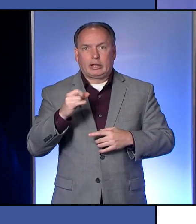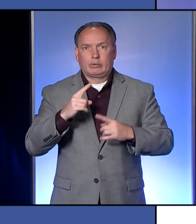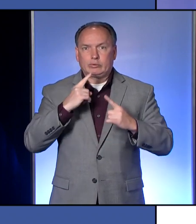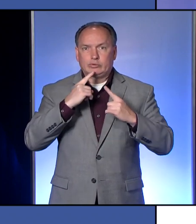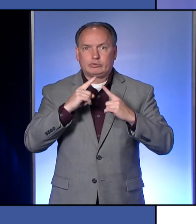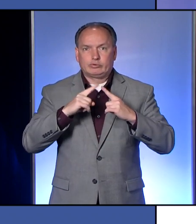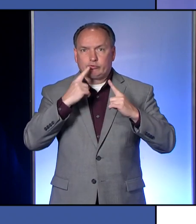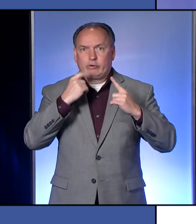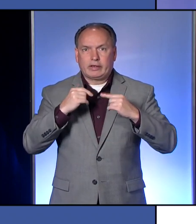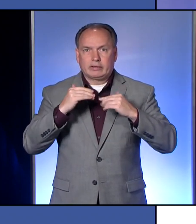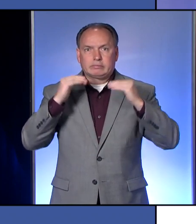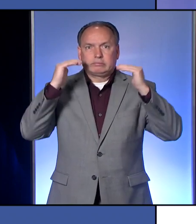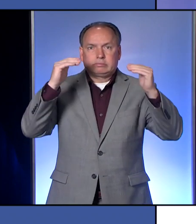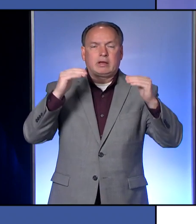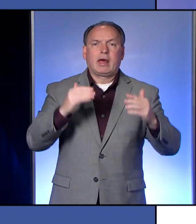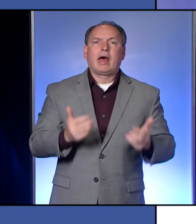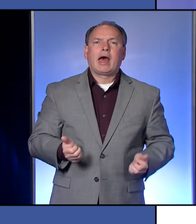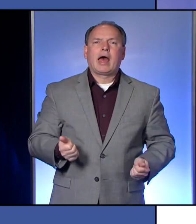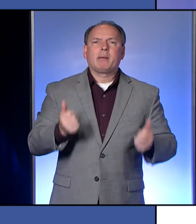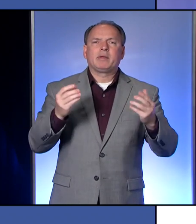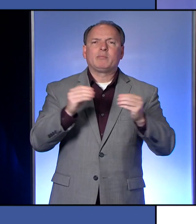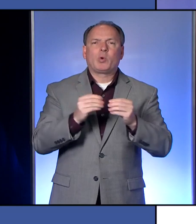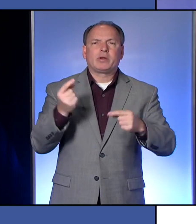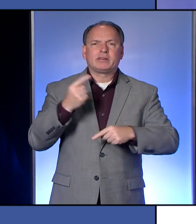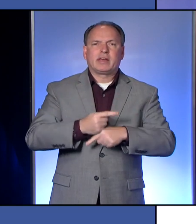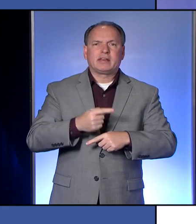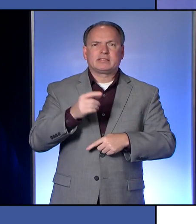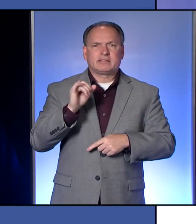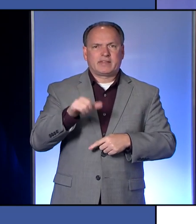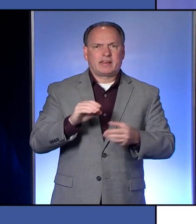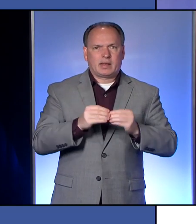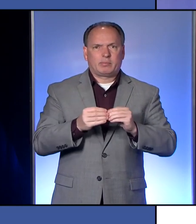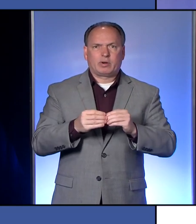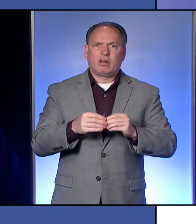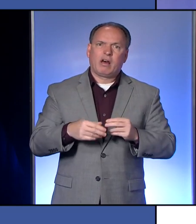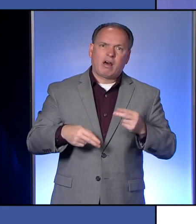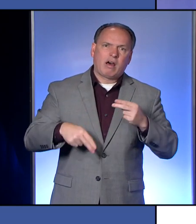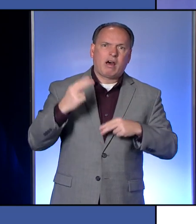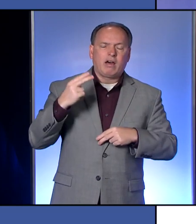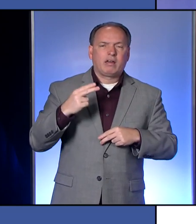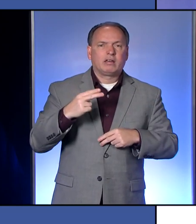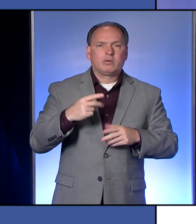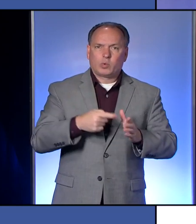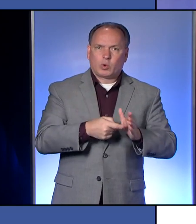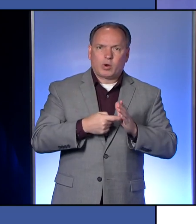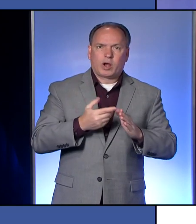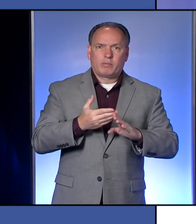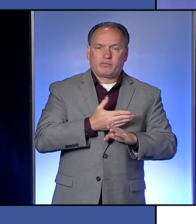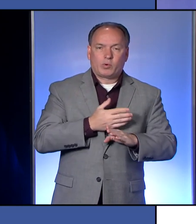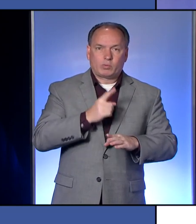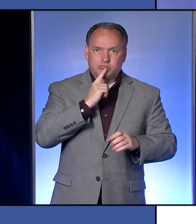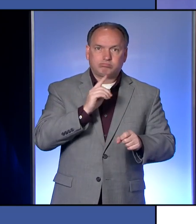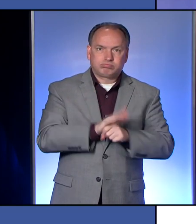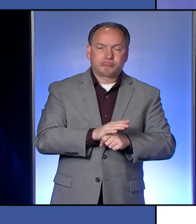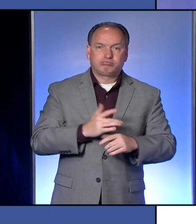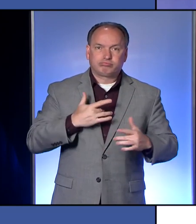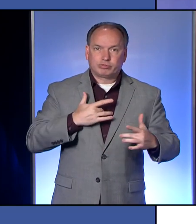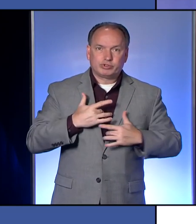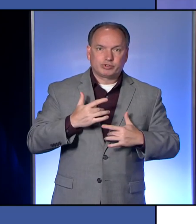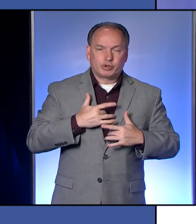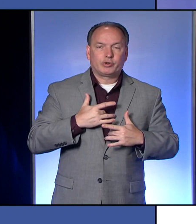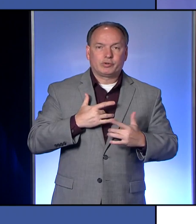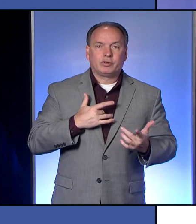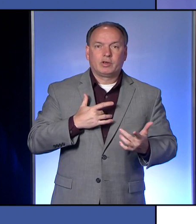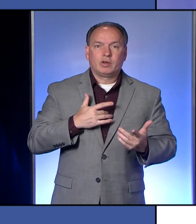more days of numbers like this do you think it would take for us to have it be really like a real concern that we're going to